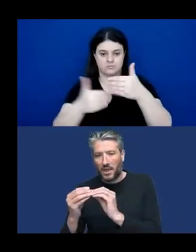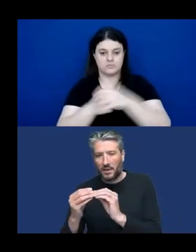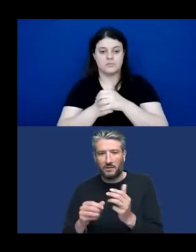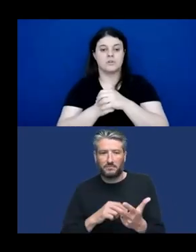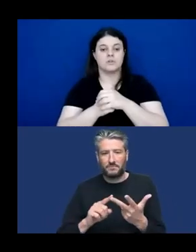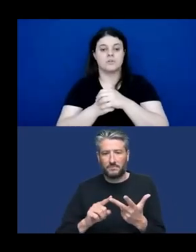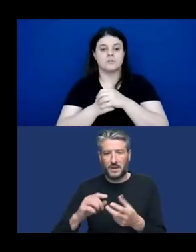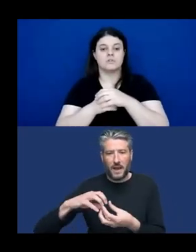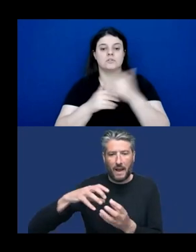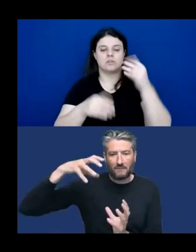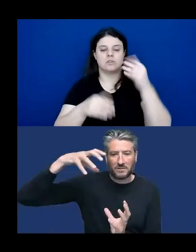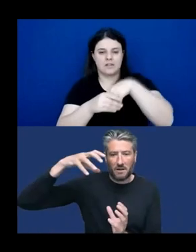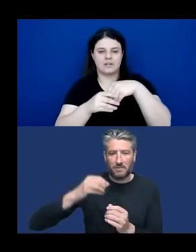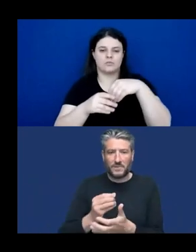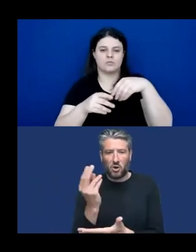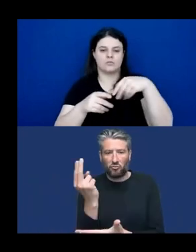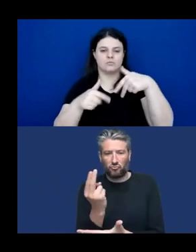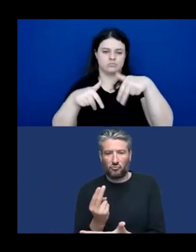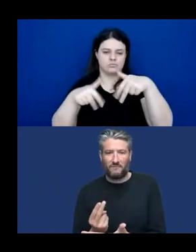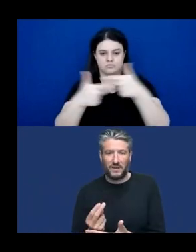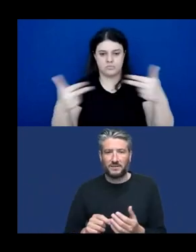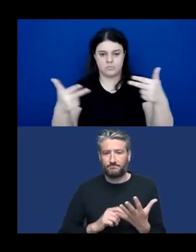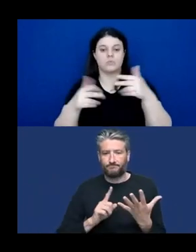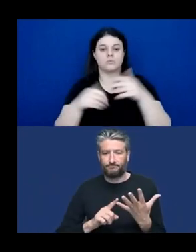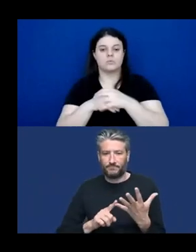and user interface and user experience design.